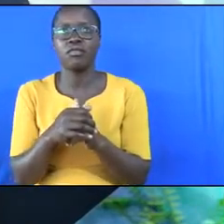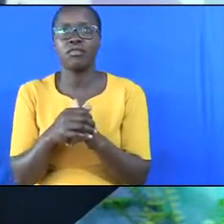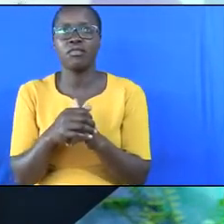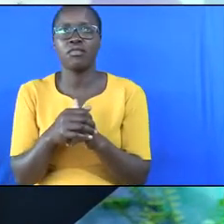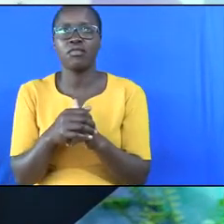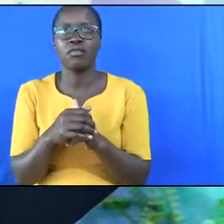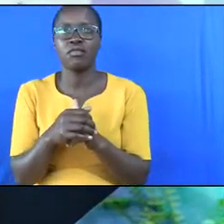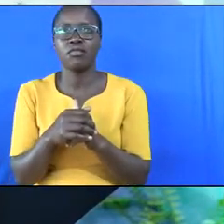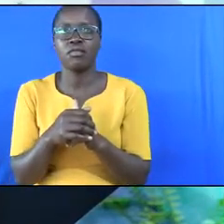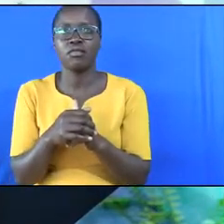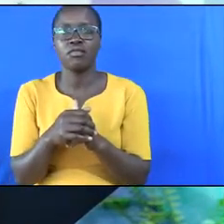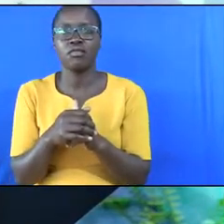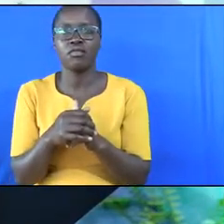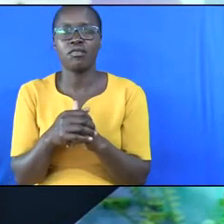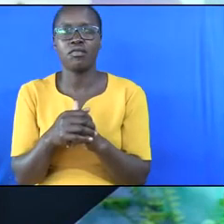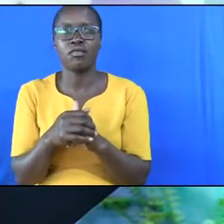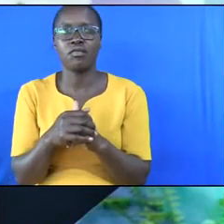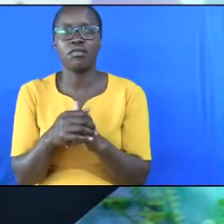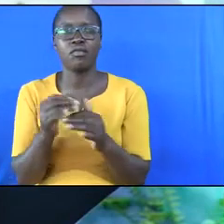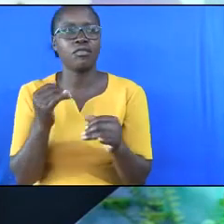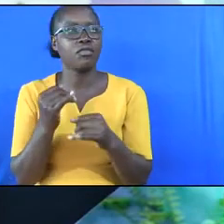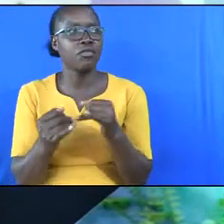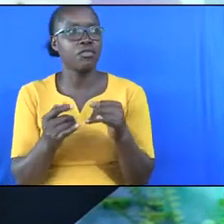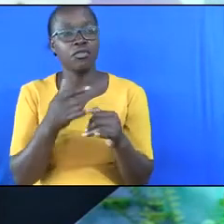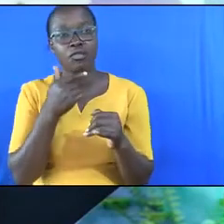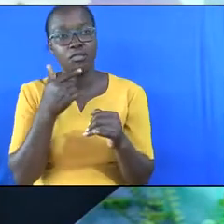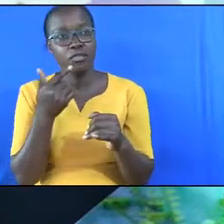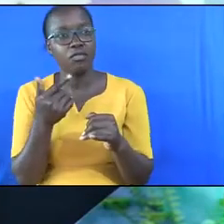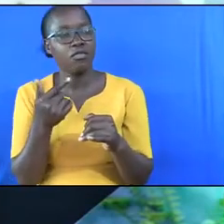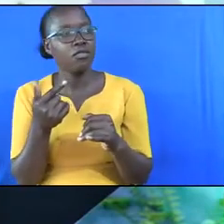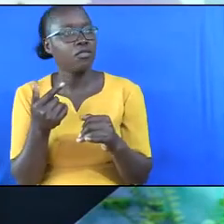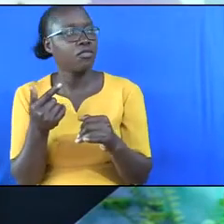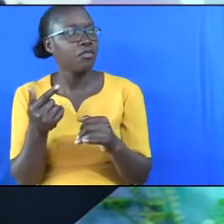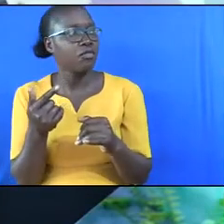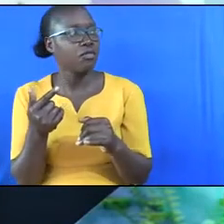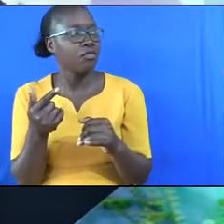I want to conclude by saying that